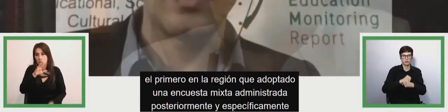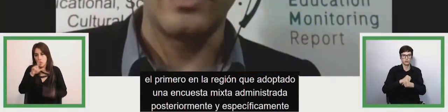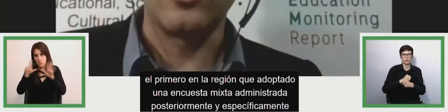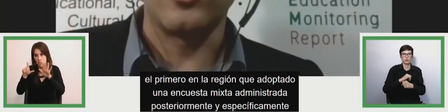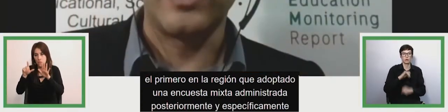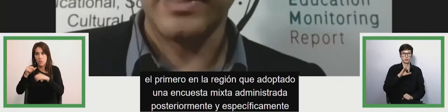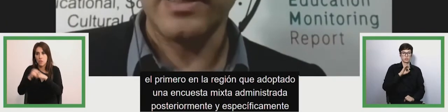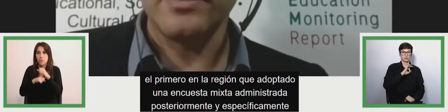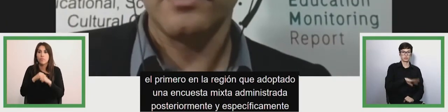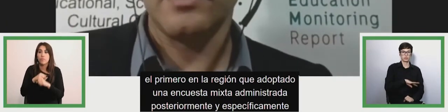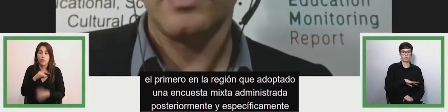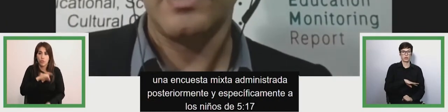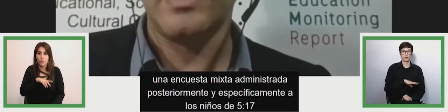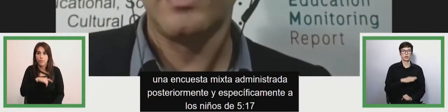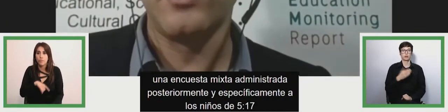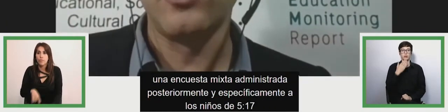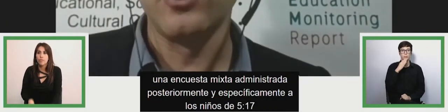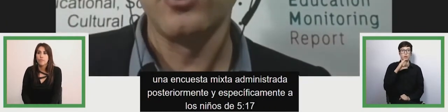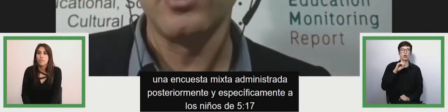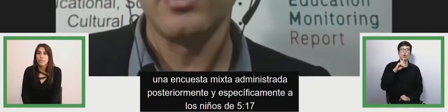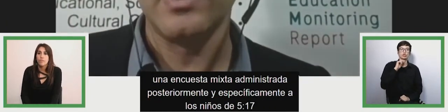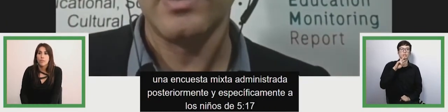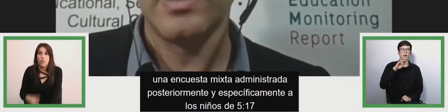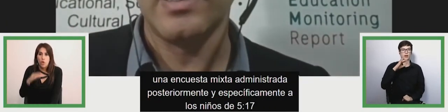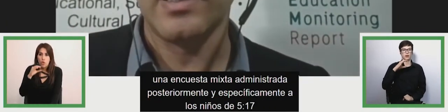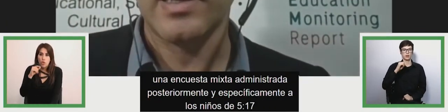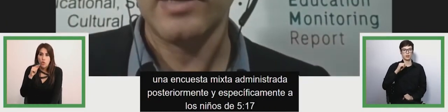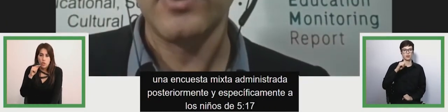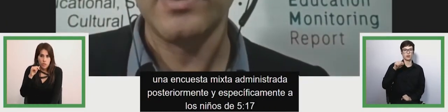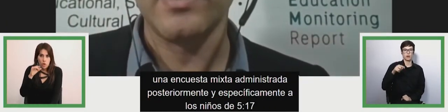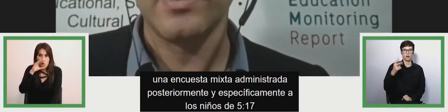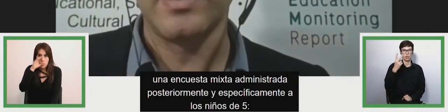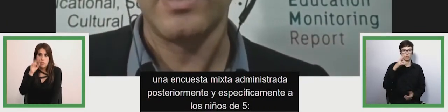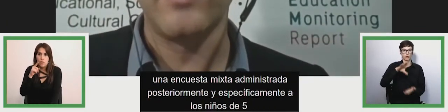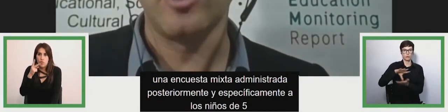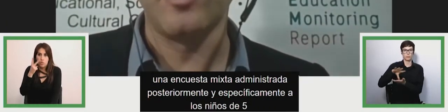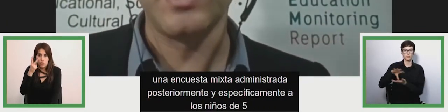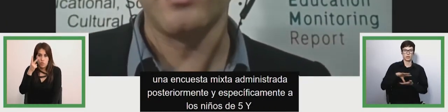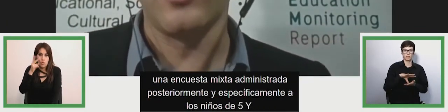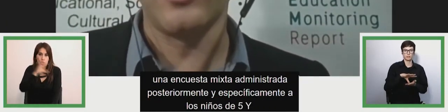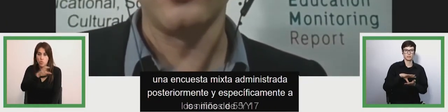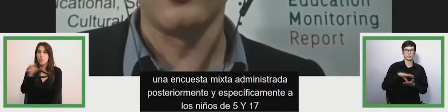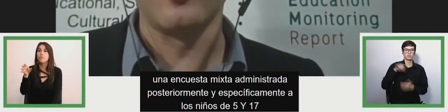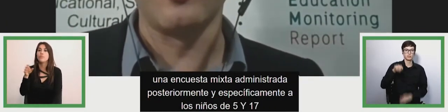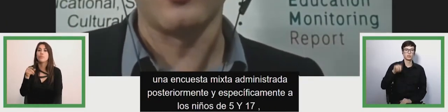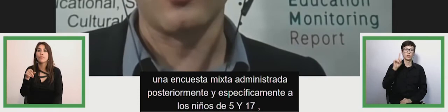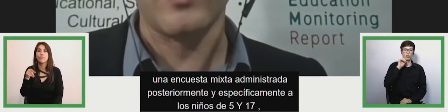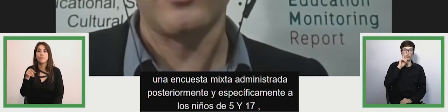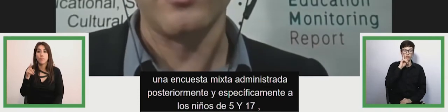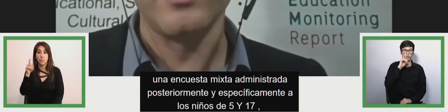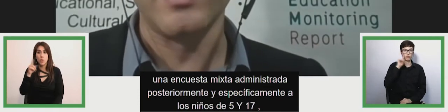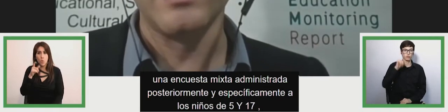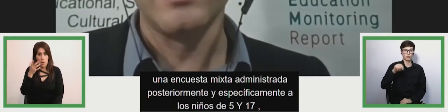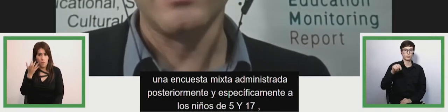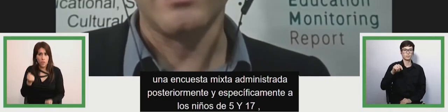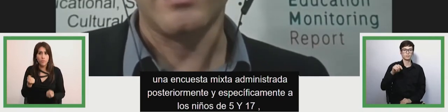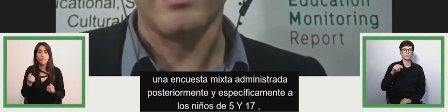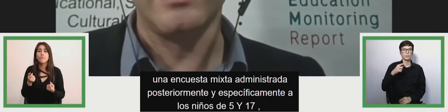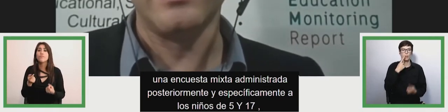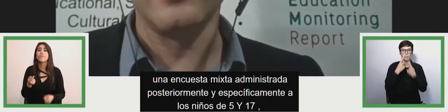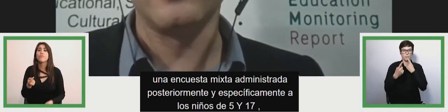rica are the two countries that have adopted the washington group questions uh in